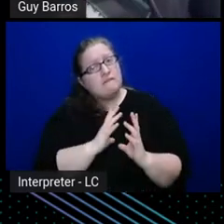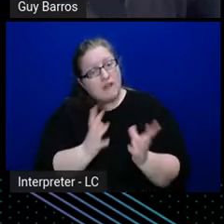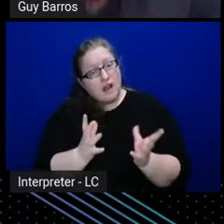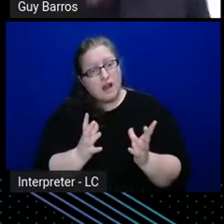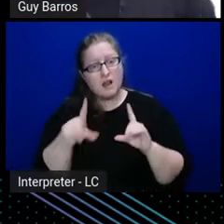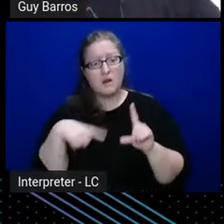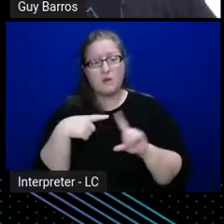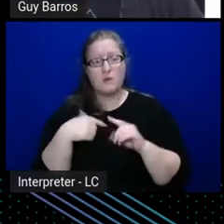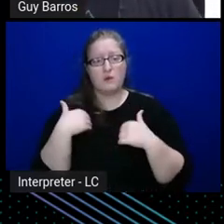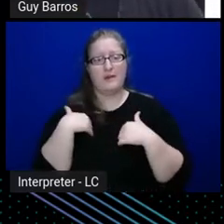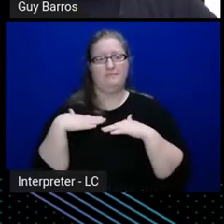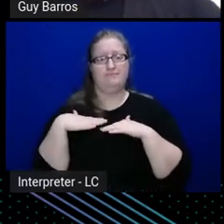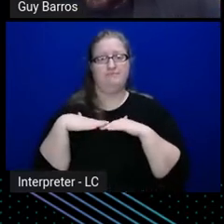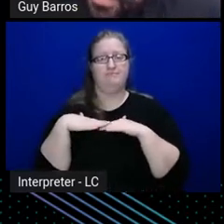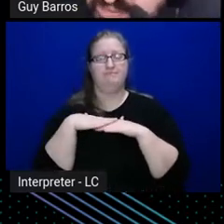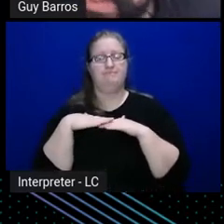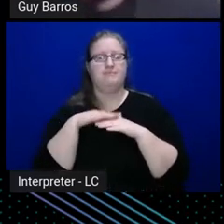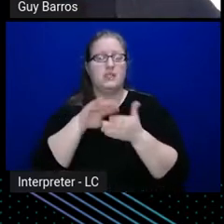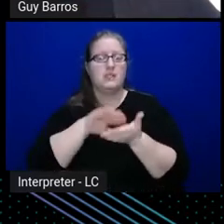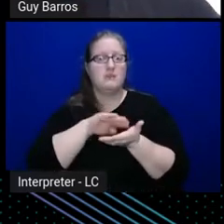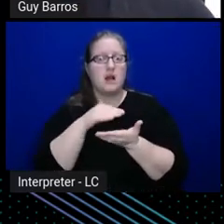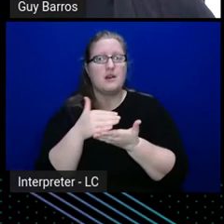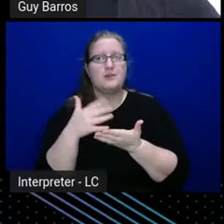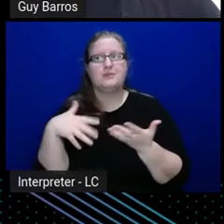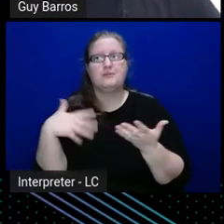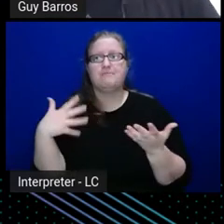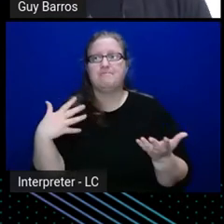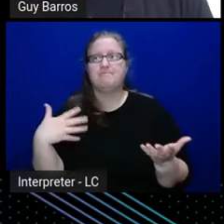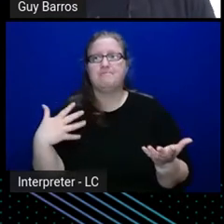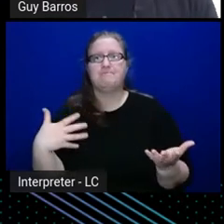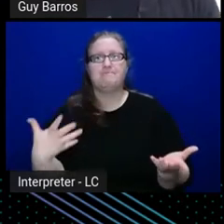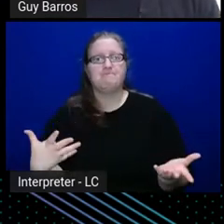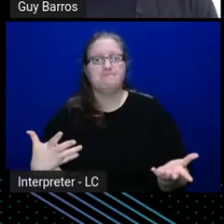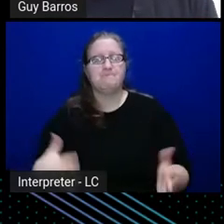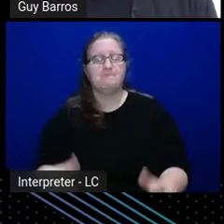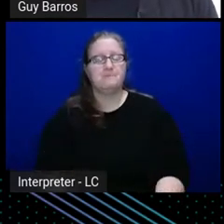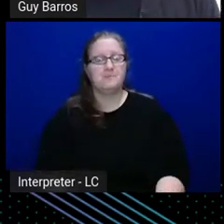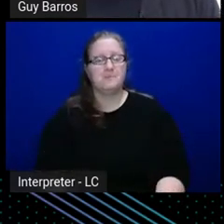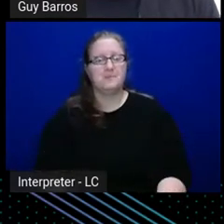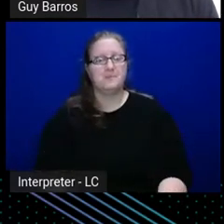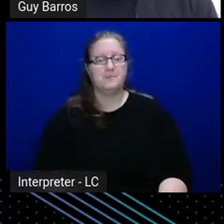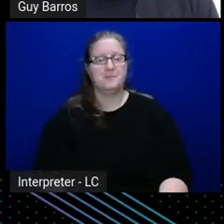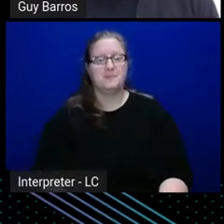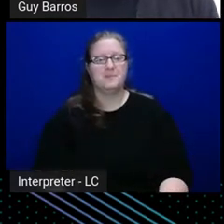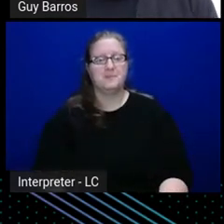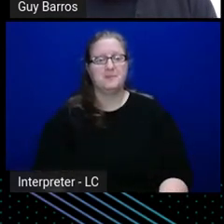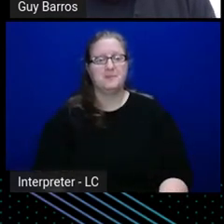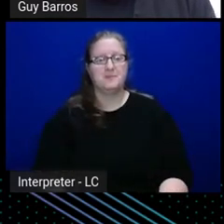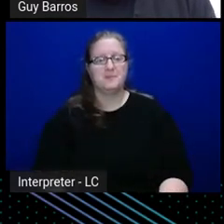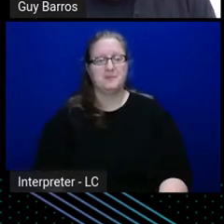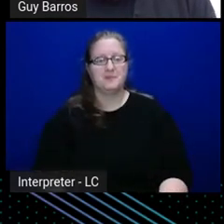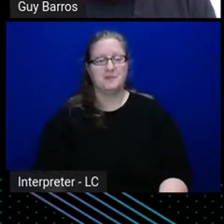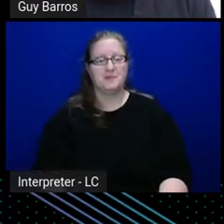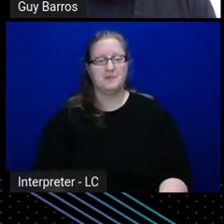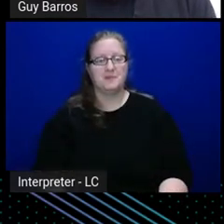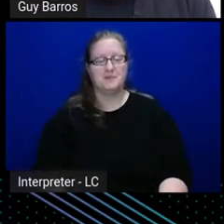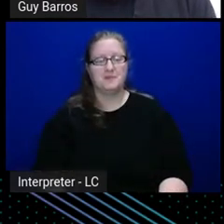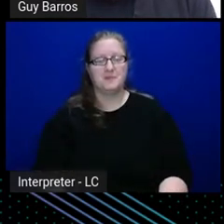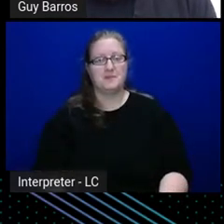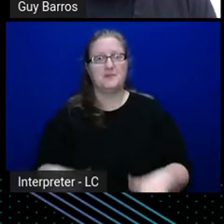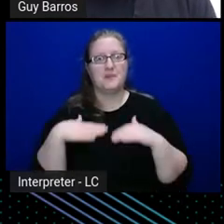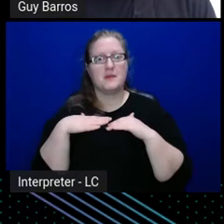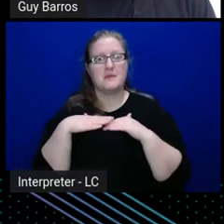minimum amount of, minimum amount of